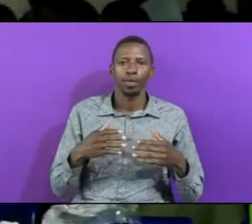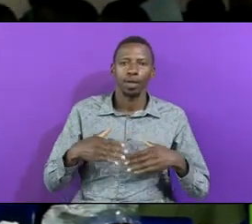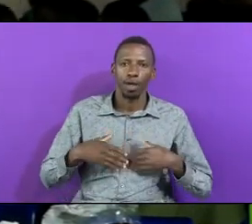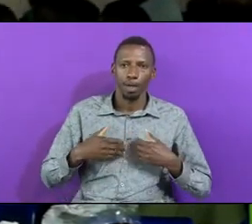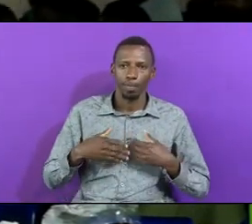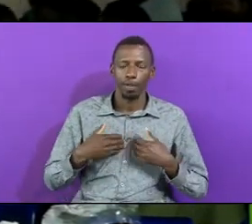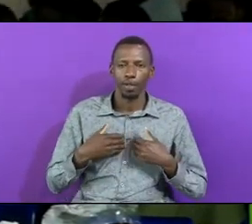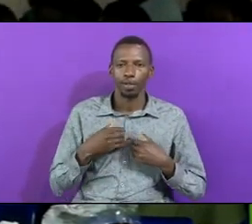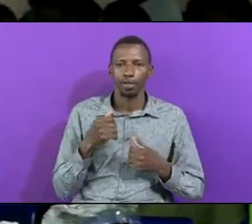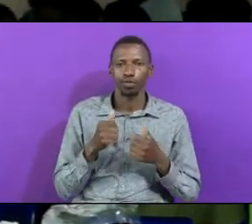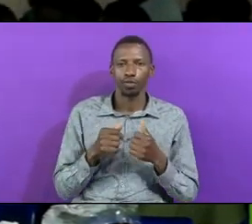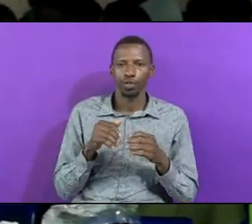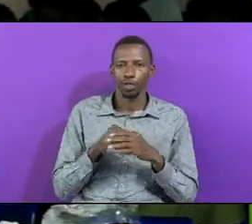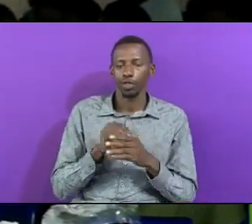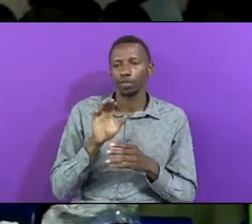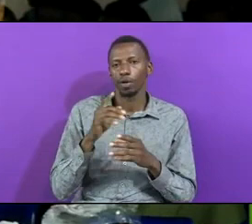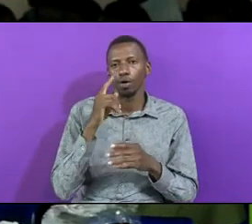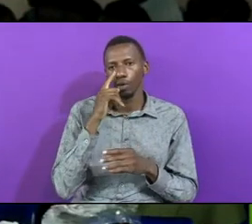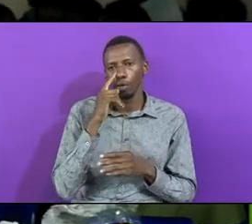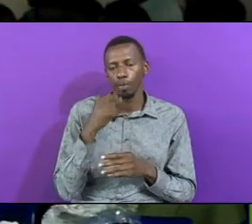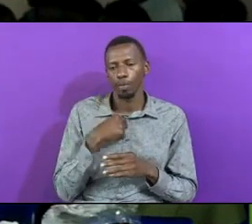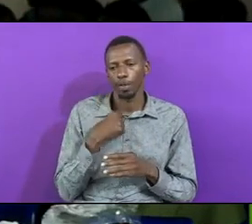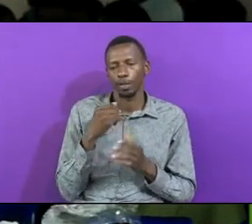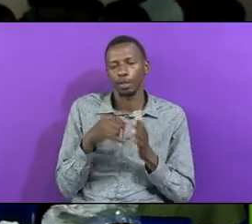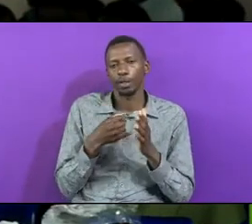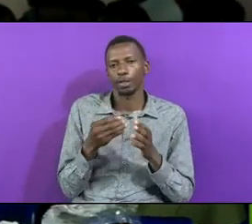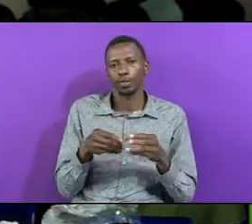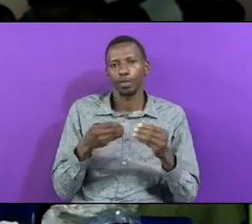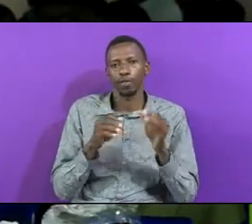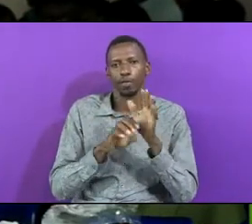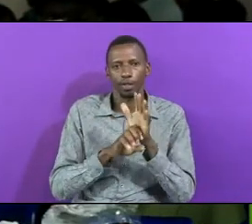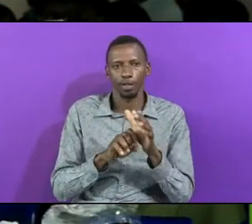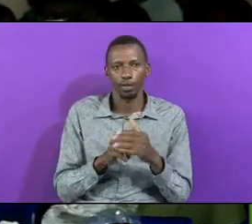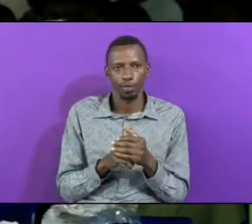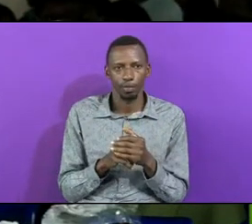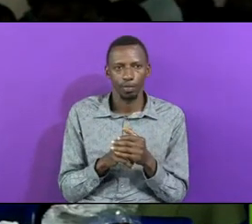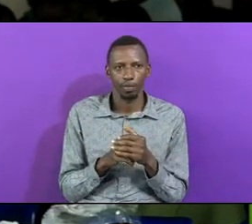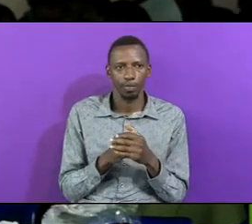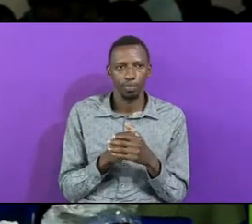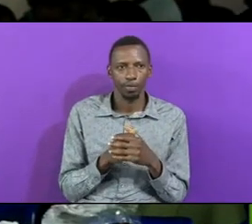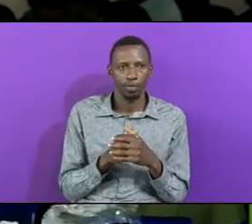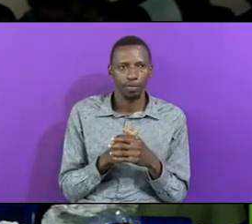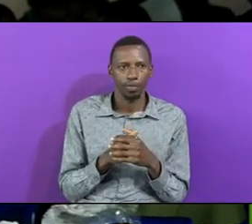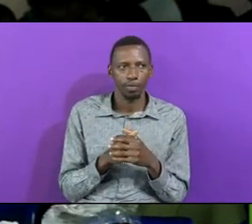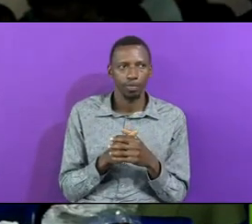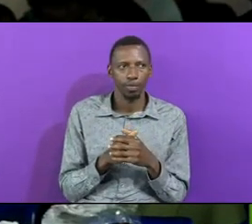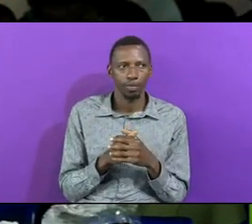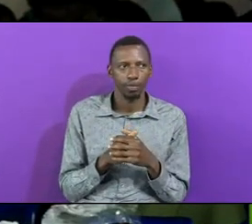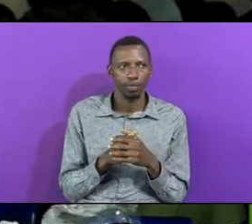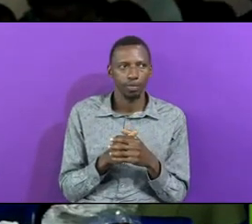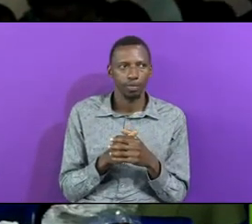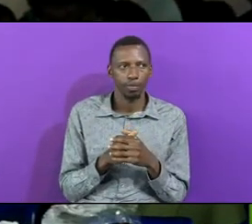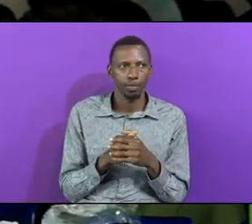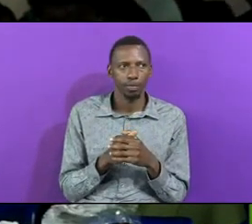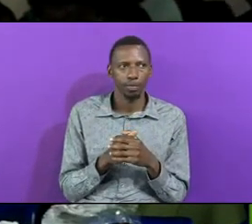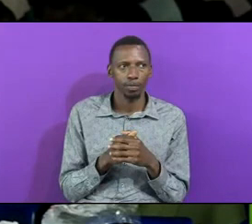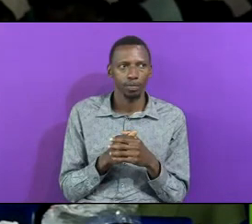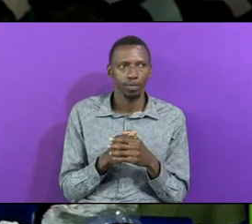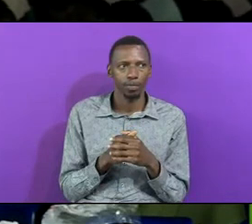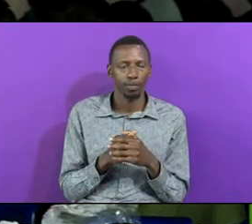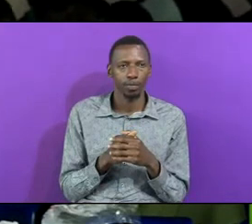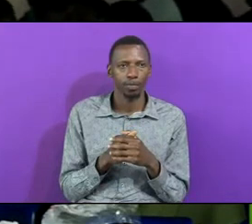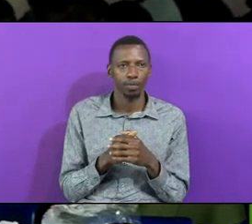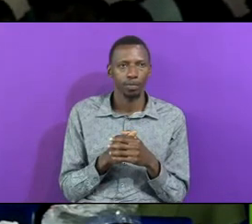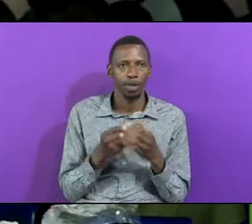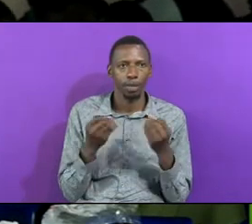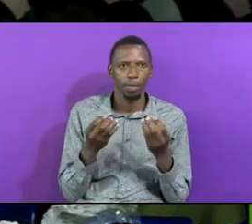Giving That As An Example Of Of Of Of May Not Know The Thing That I Can Hear From My Father So Mary Lynn Can May